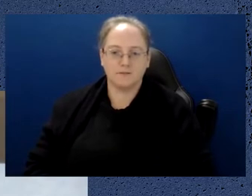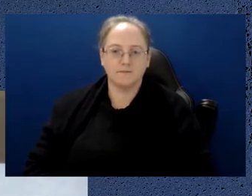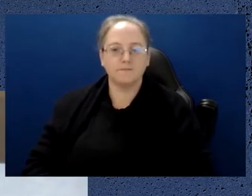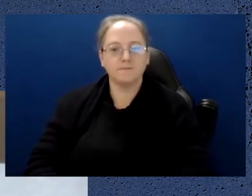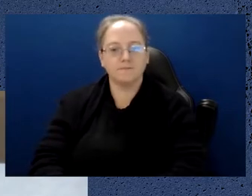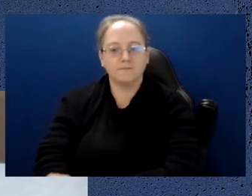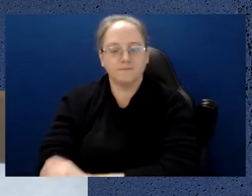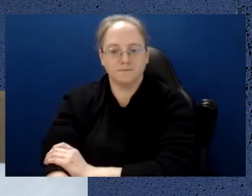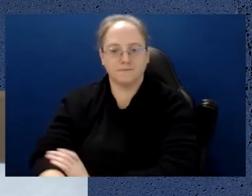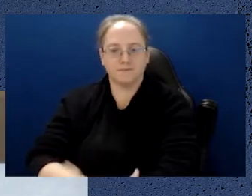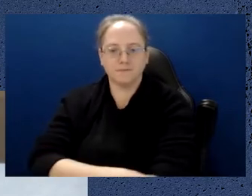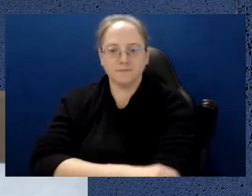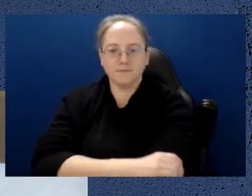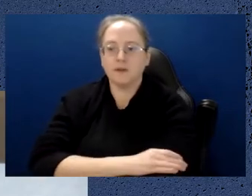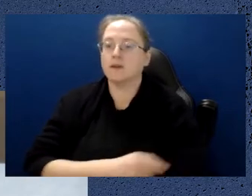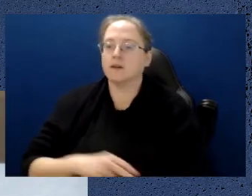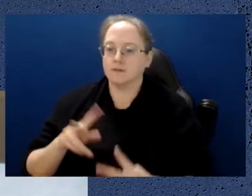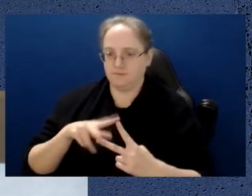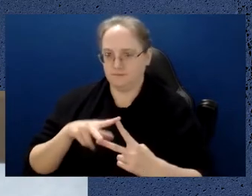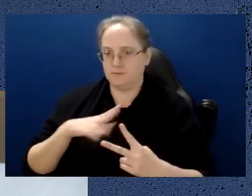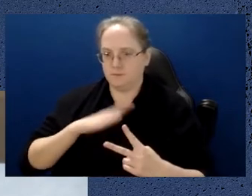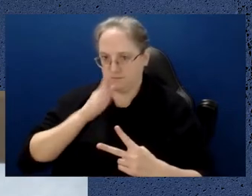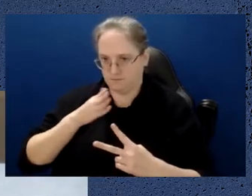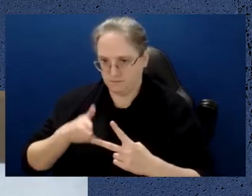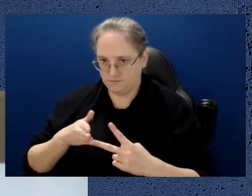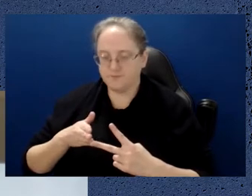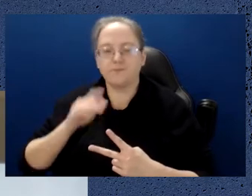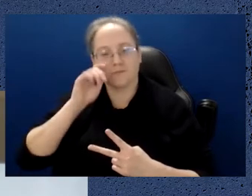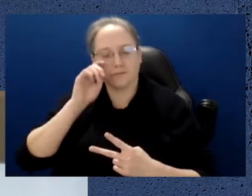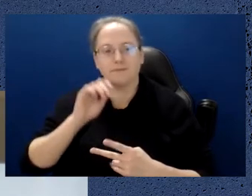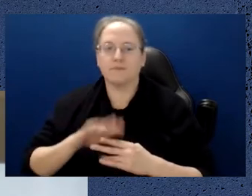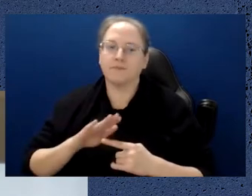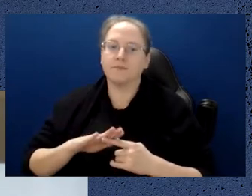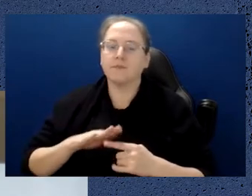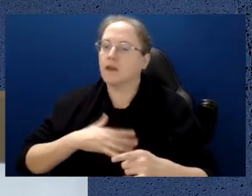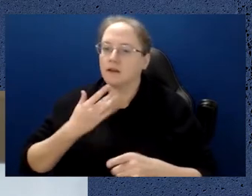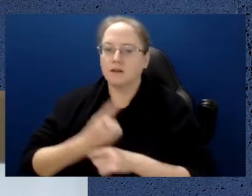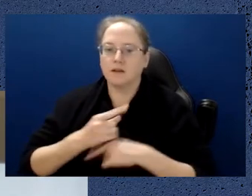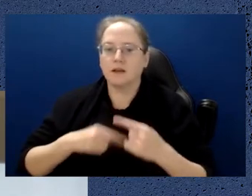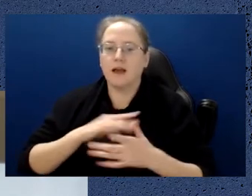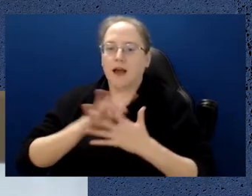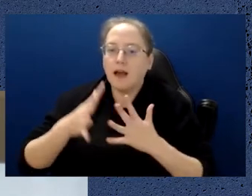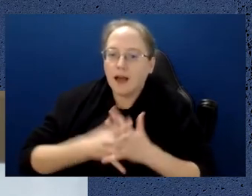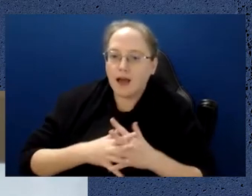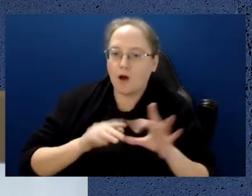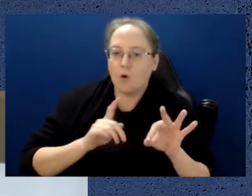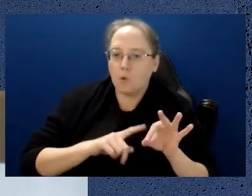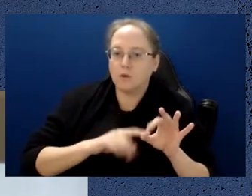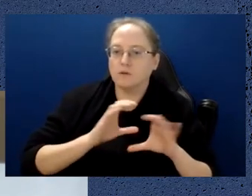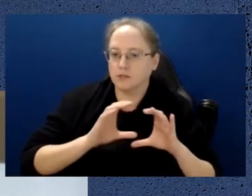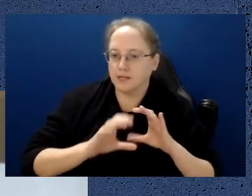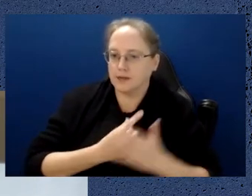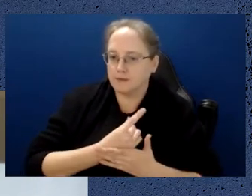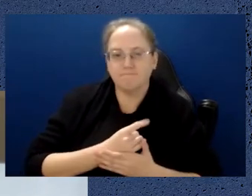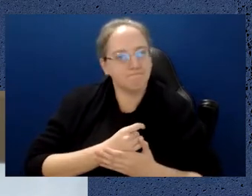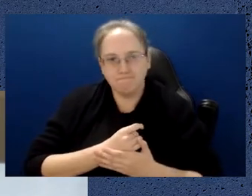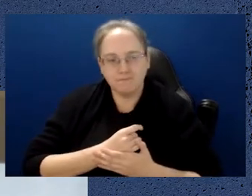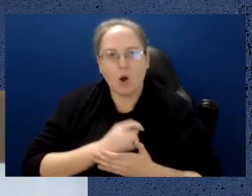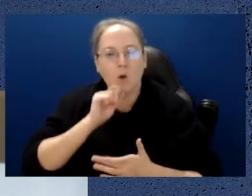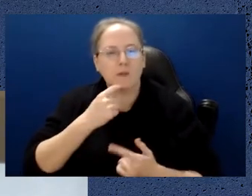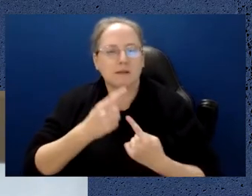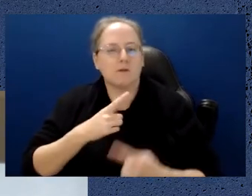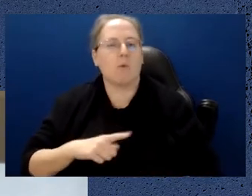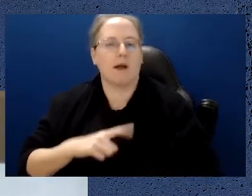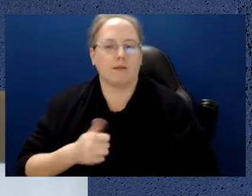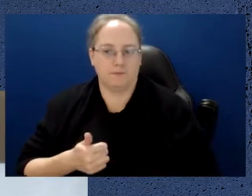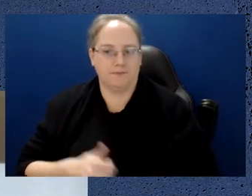And the two things that I would like to talk about are, rather than going through how quantum communications works, maybe